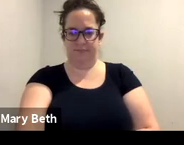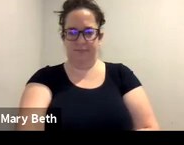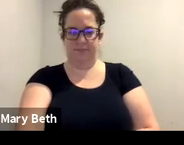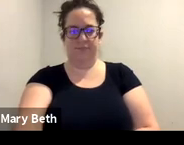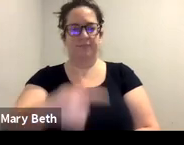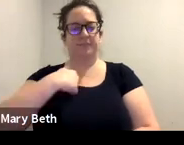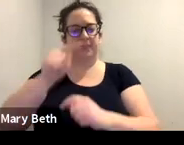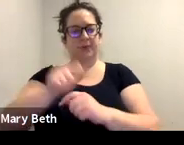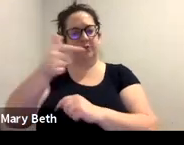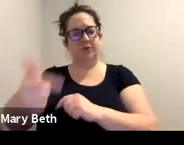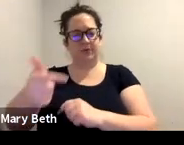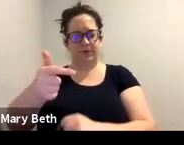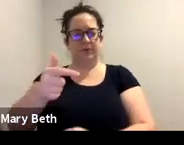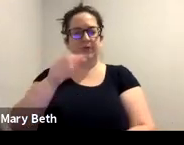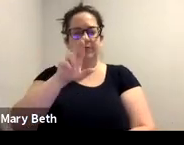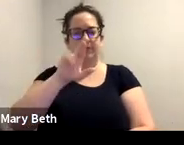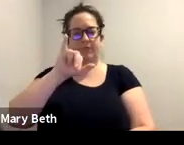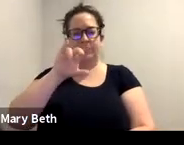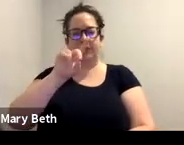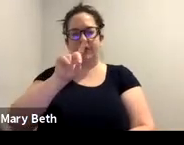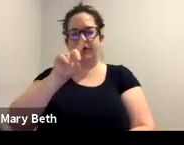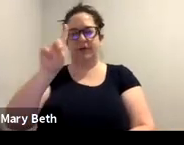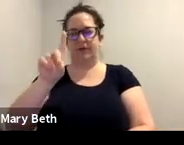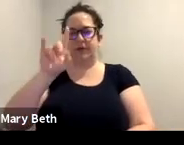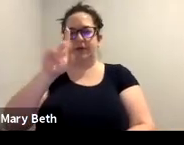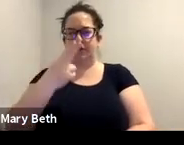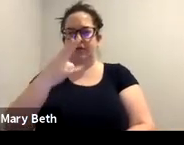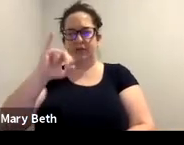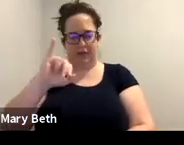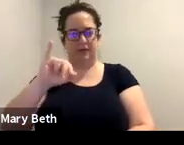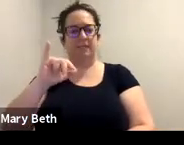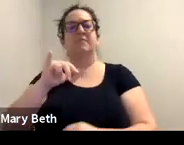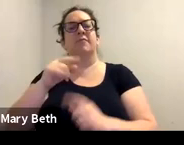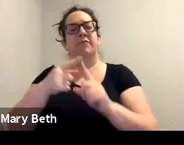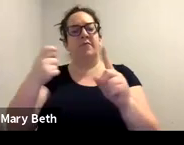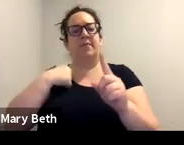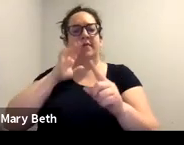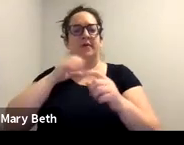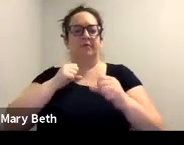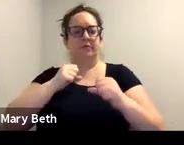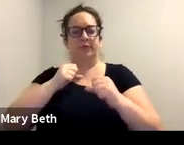bit more information about herself and what their organization does. Yeah. So thanks, Reedy, for being here today.